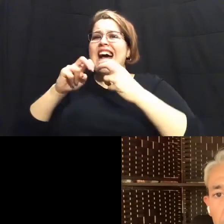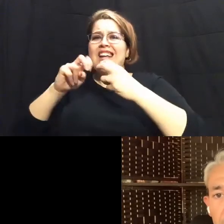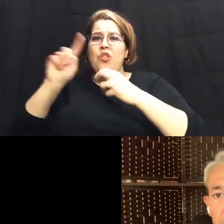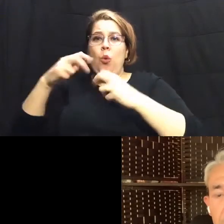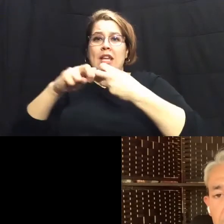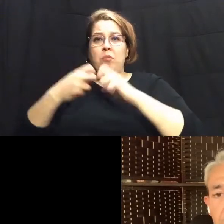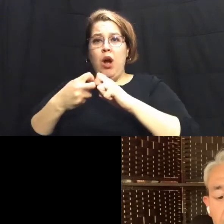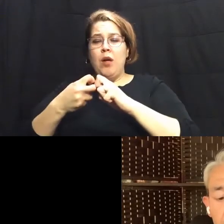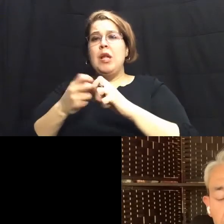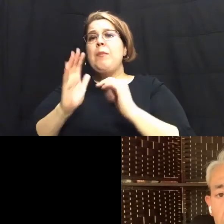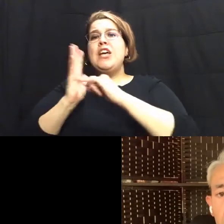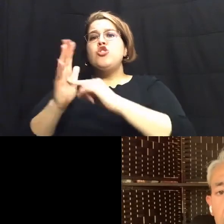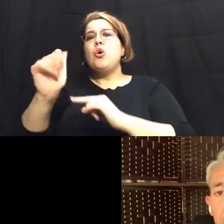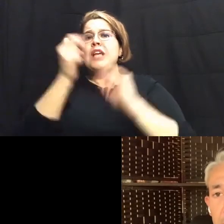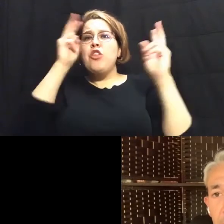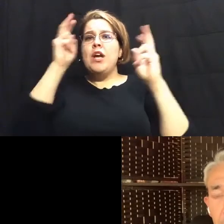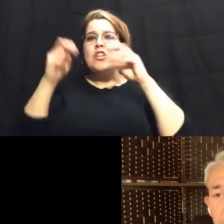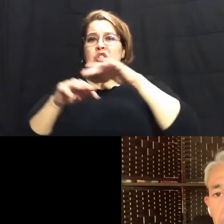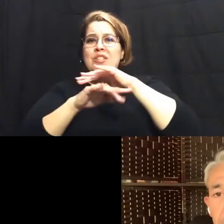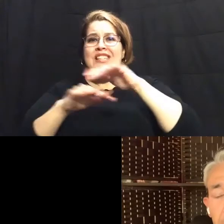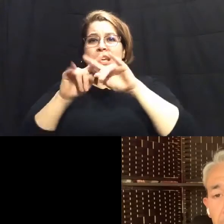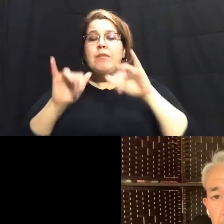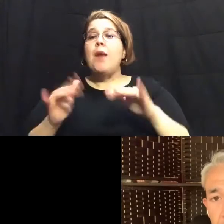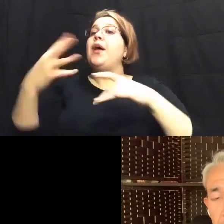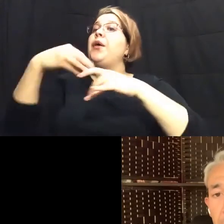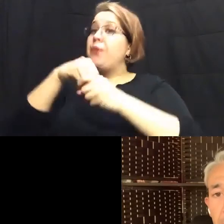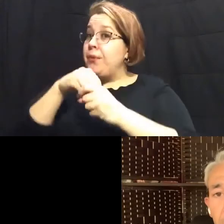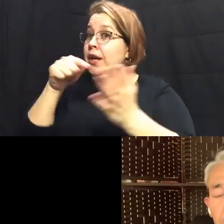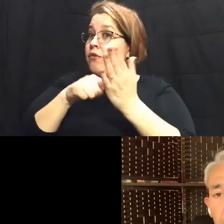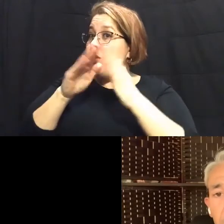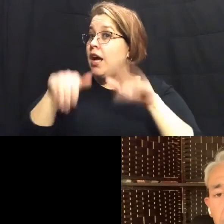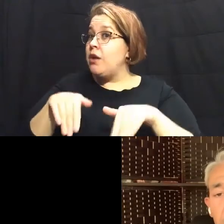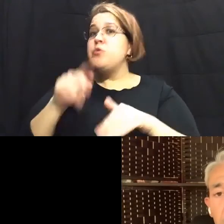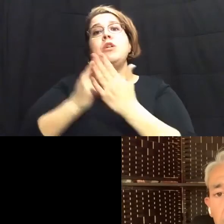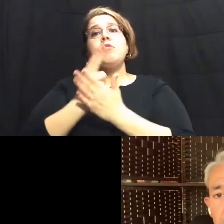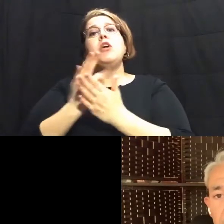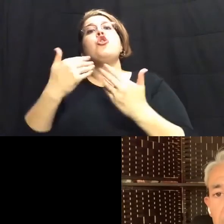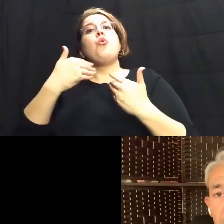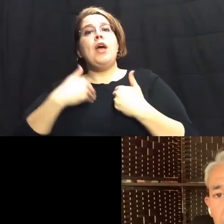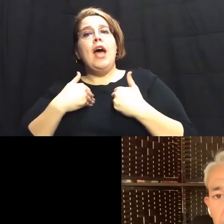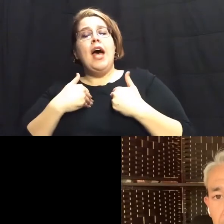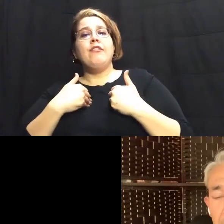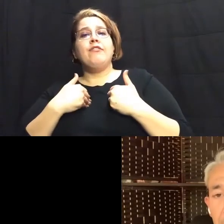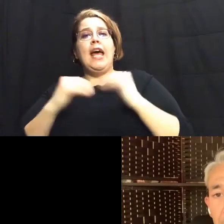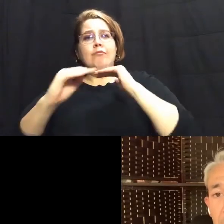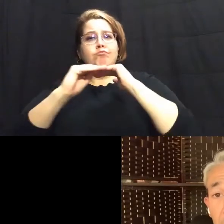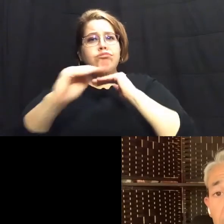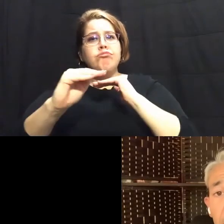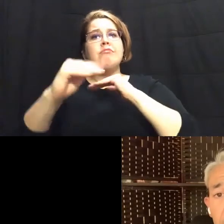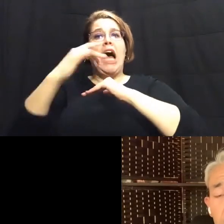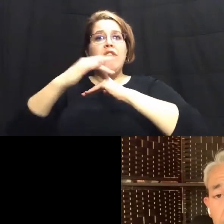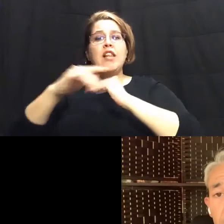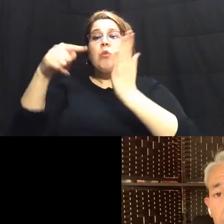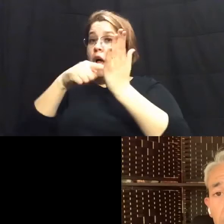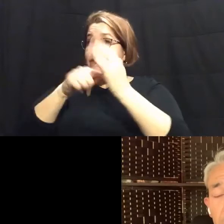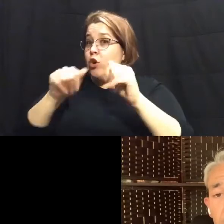underlying issues including housing affordability we have to ensure that we have an affordable and sustainable supply of housing of all